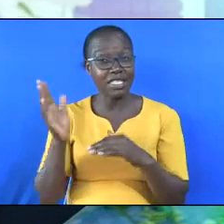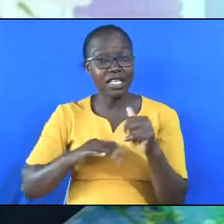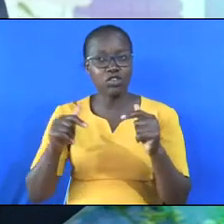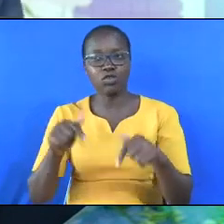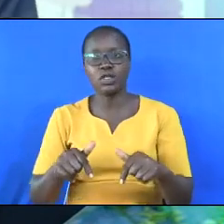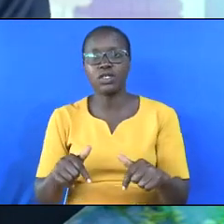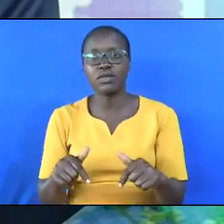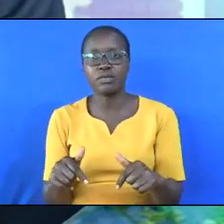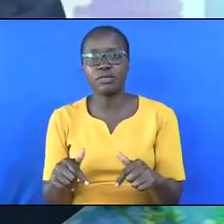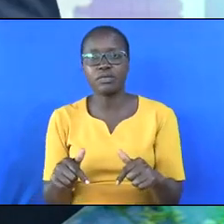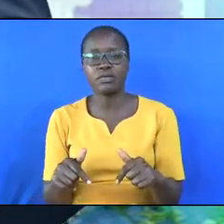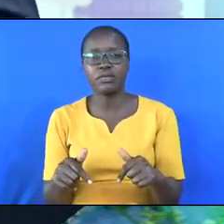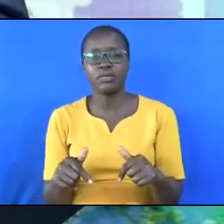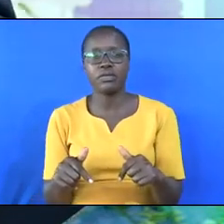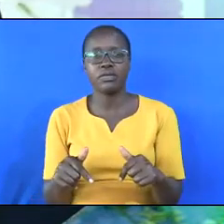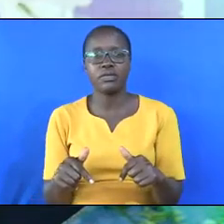today.